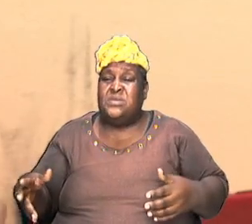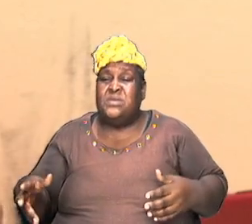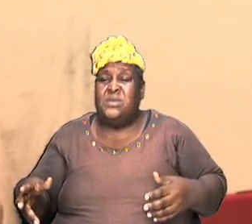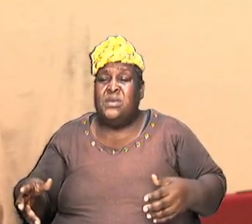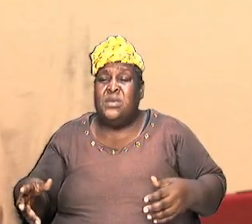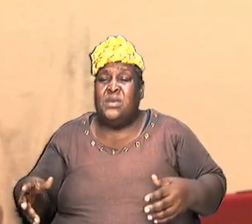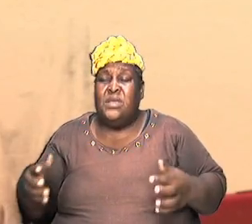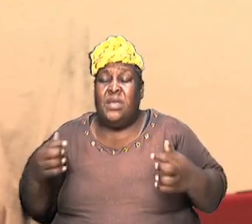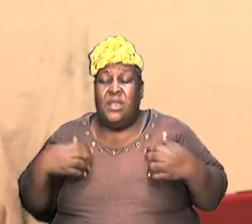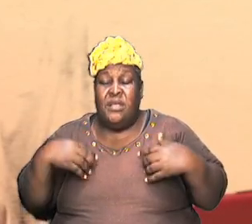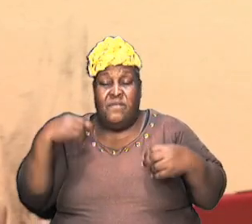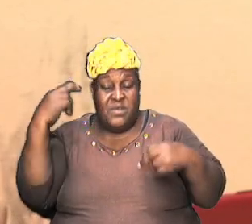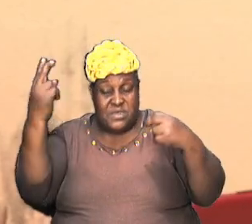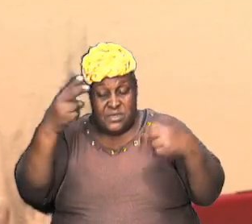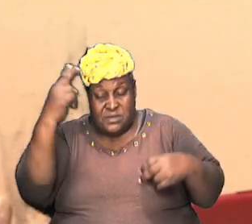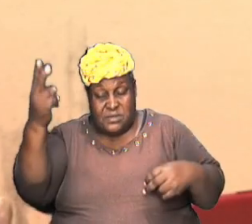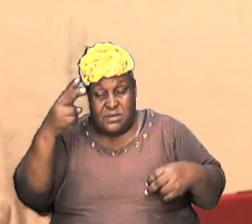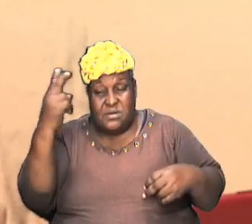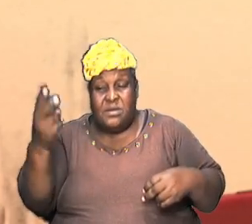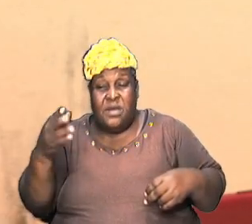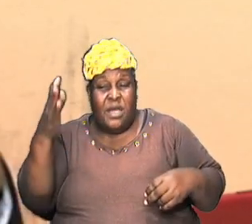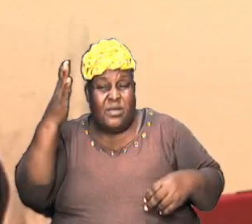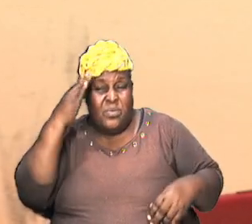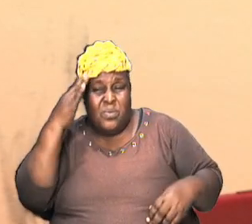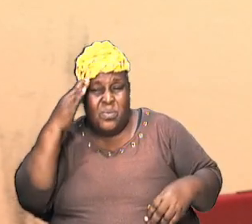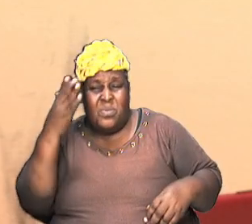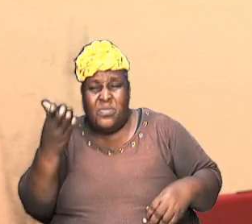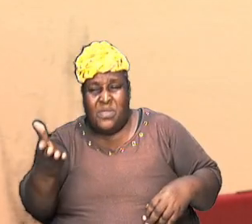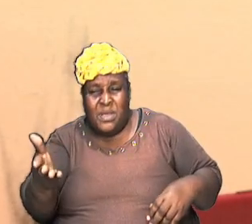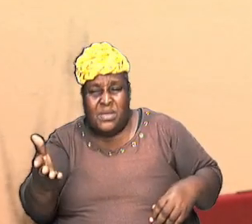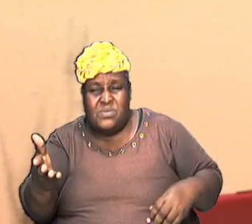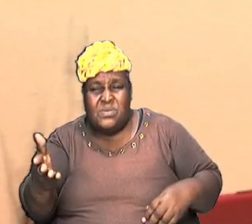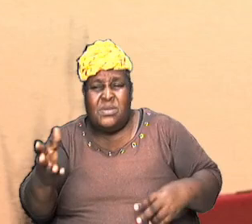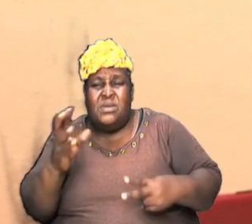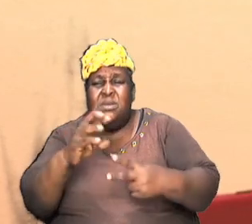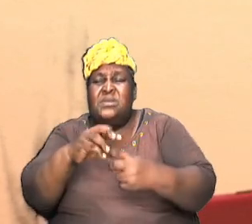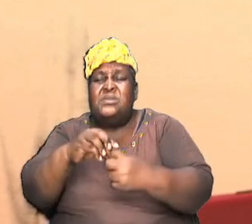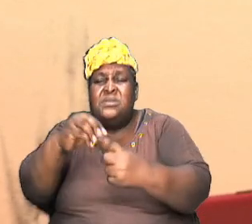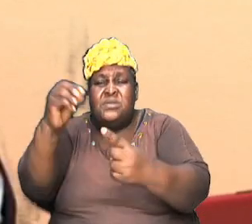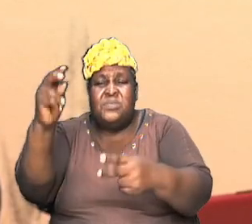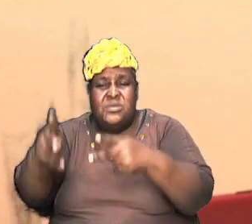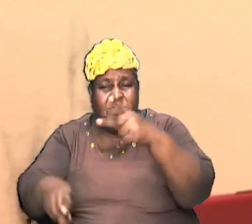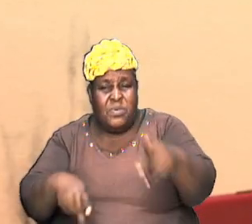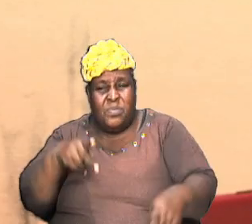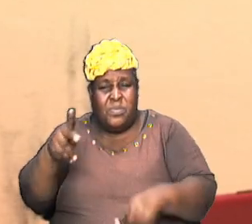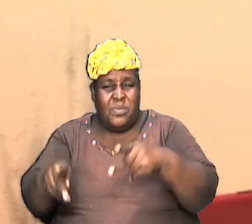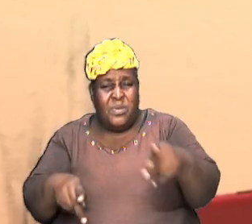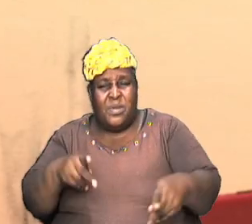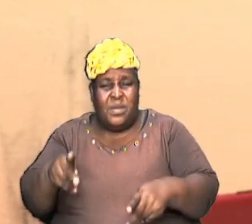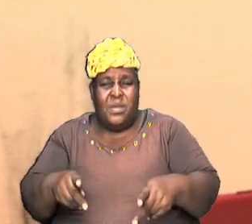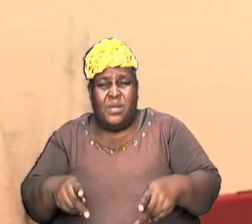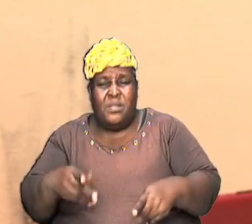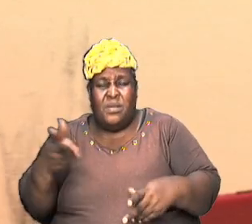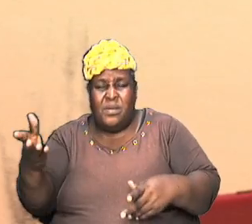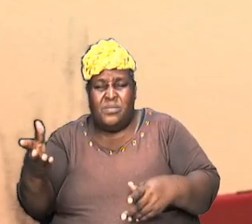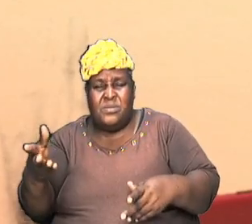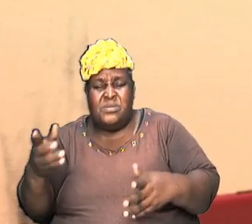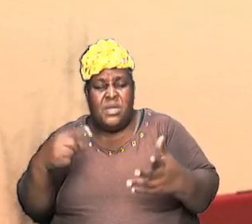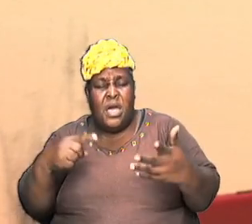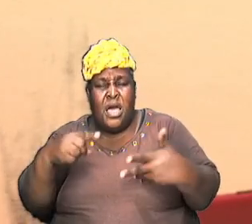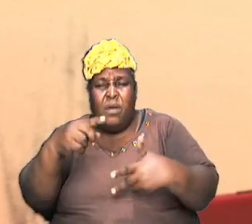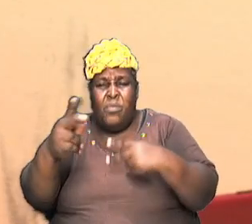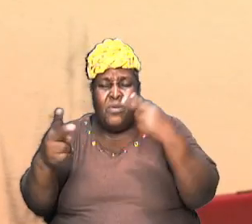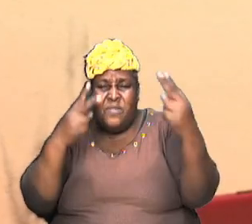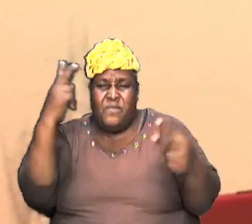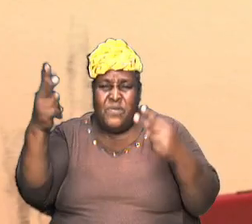visitation and he knew that these were special people but there was amongst the visitors one